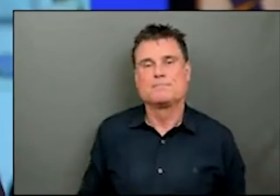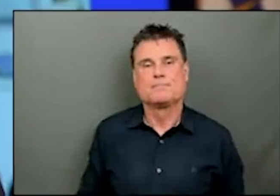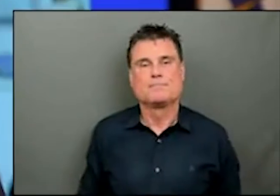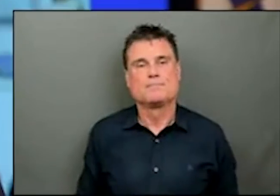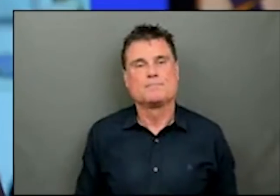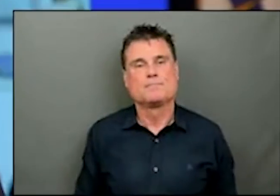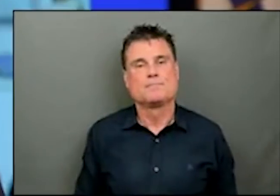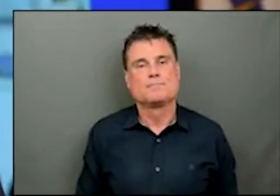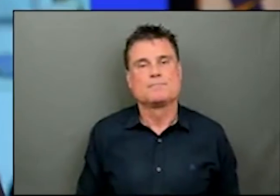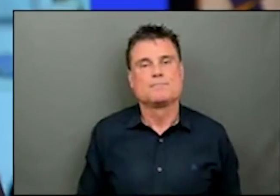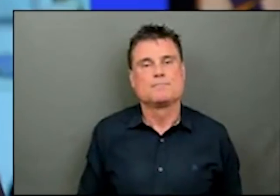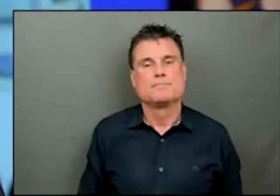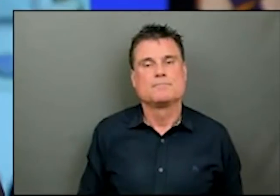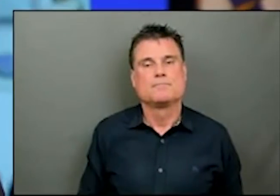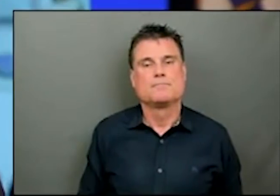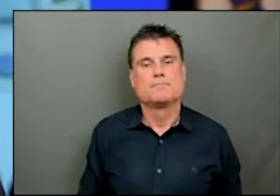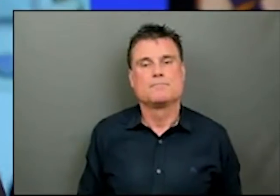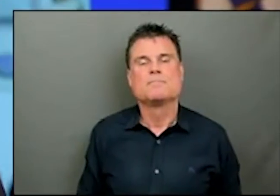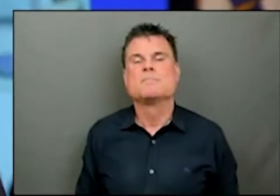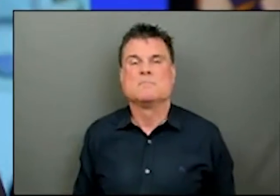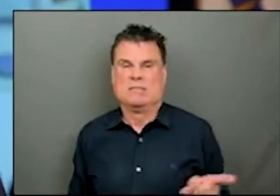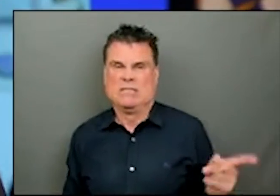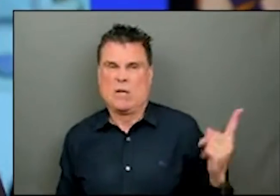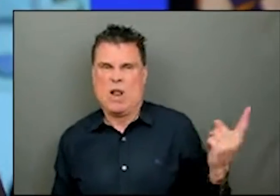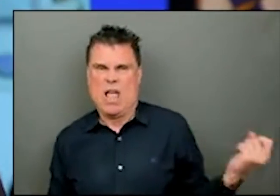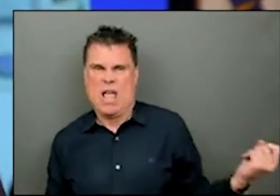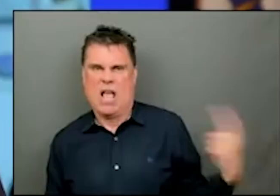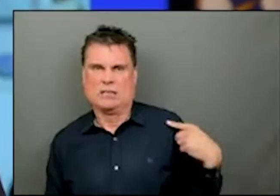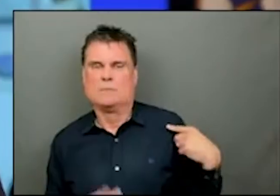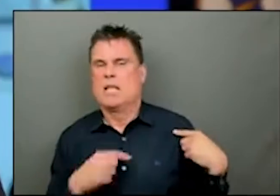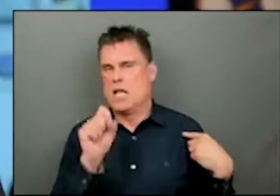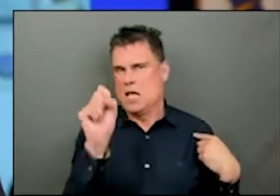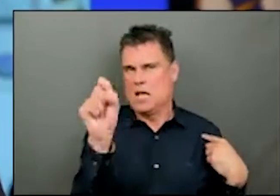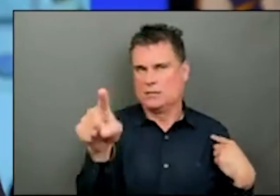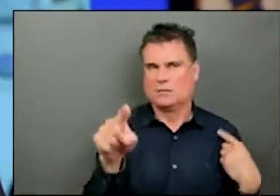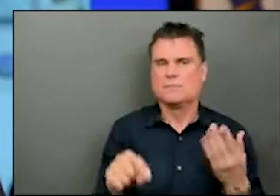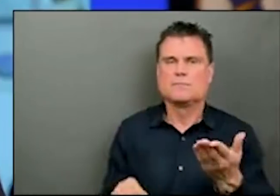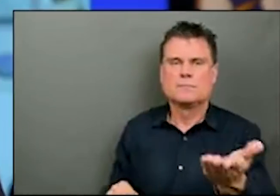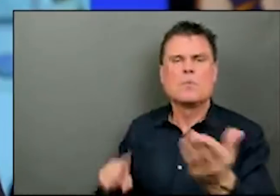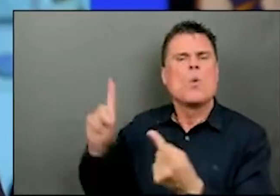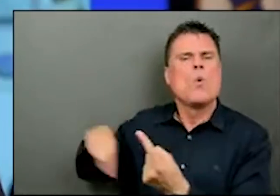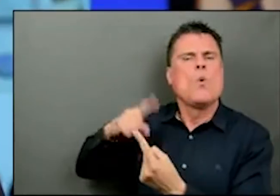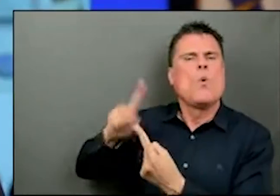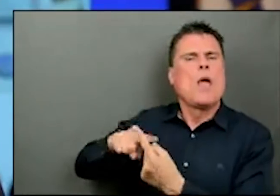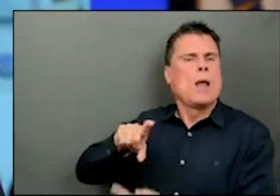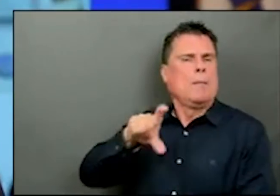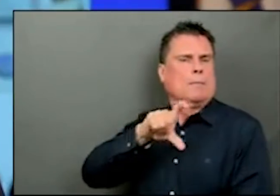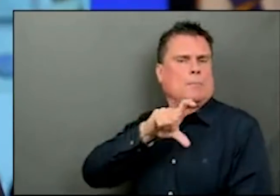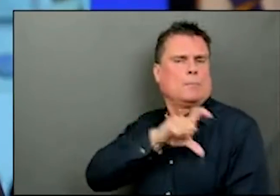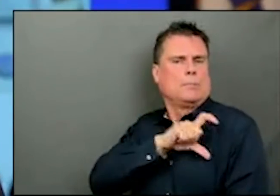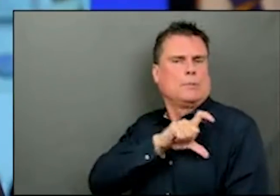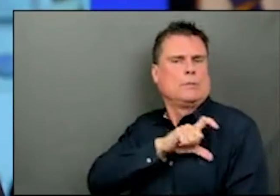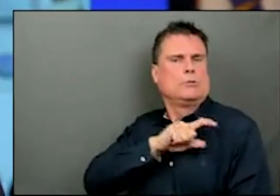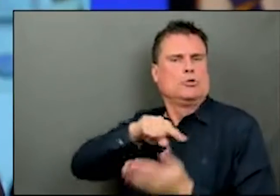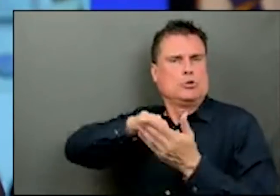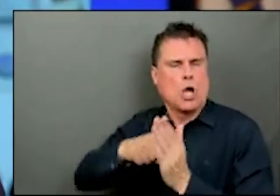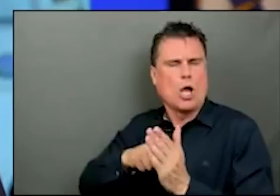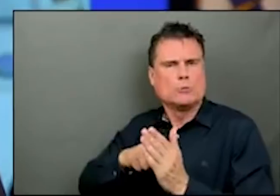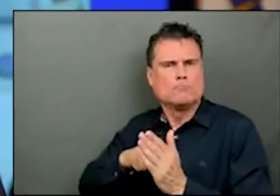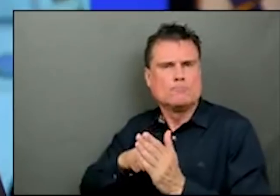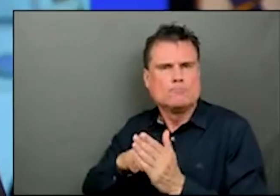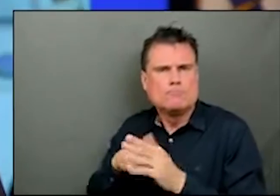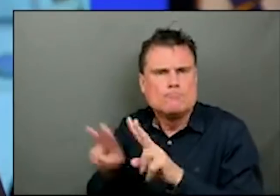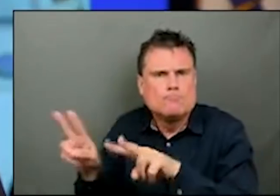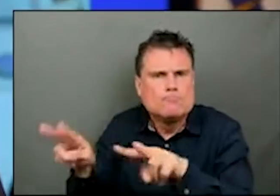They're getting a lot of questions about when we're going to see the enforcement. We've been hearing about this for a couple of weeks. This reporter has heard from RCMP that they